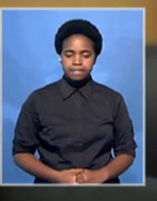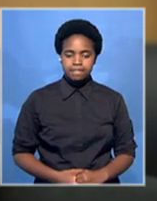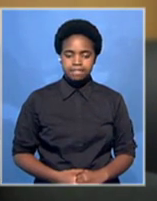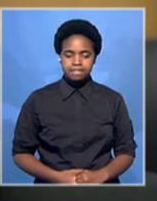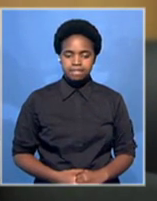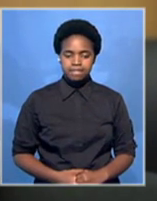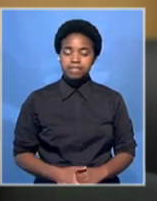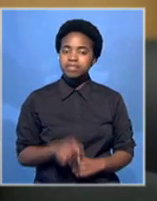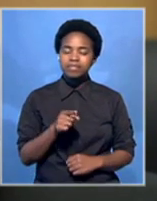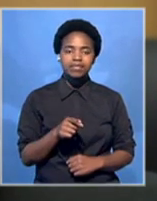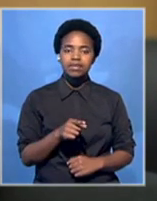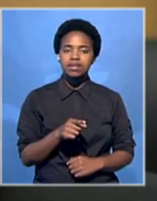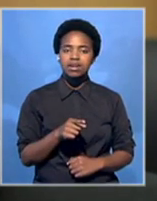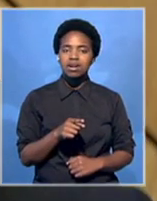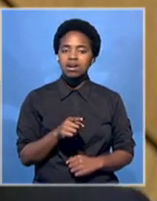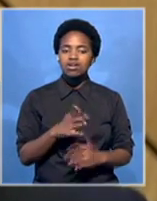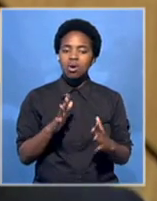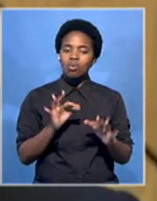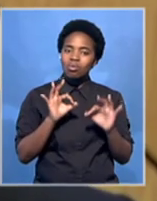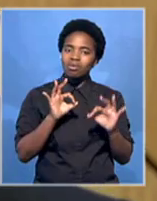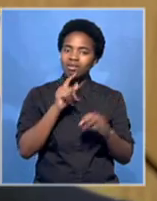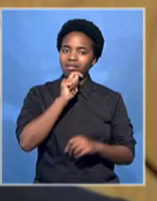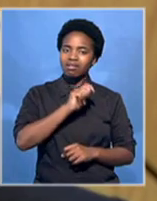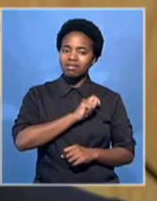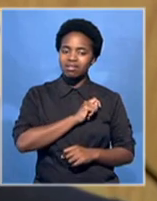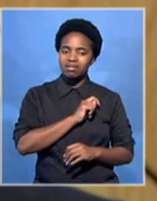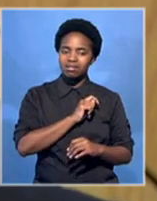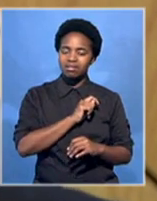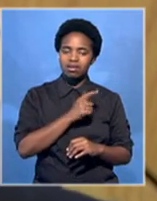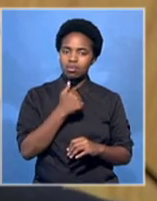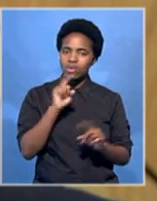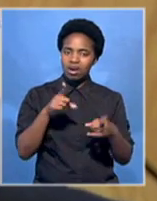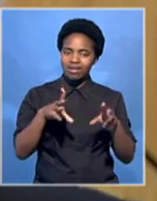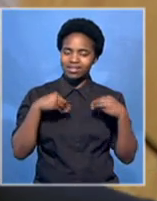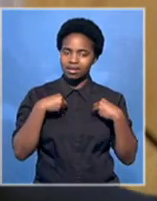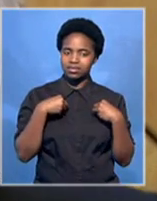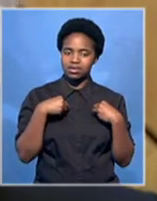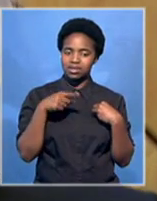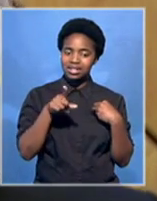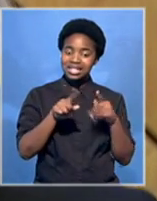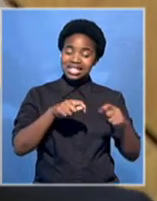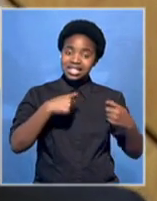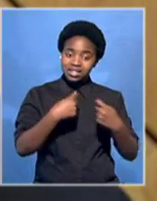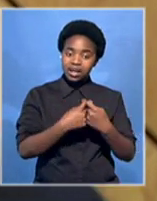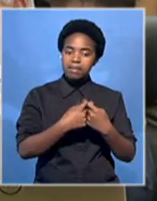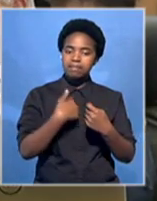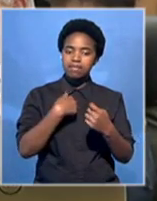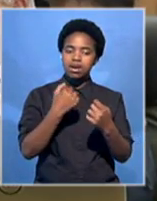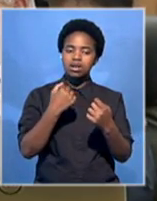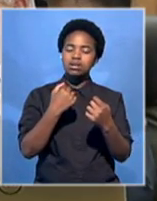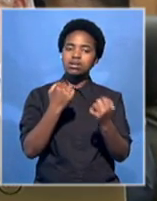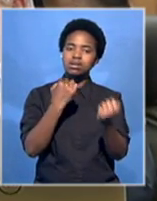that there is no sufficient grounds. The request was denied. This forced the Besson team to walk out,